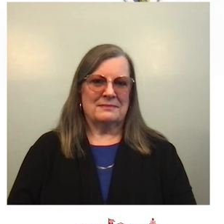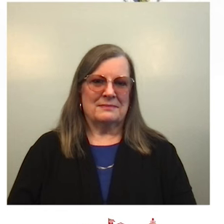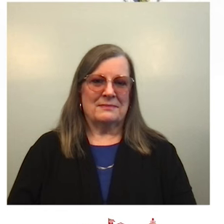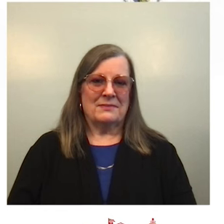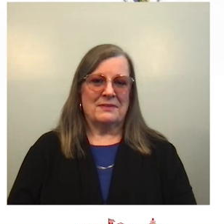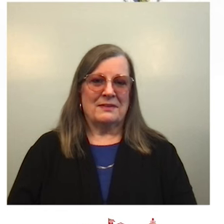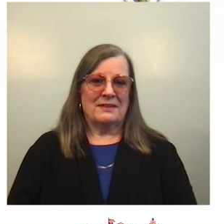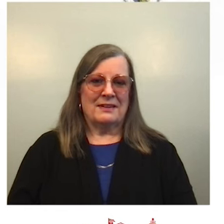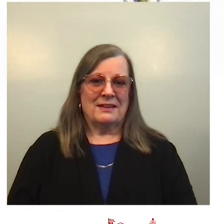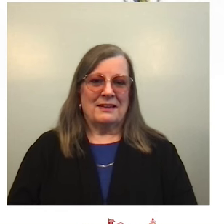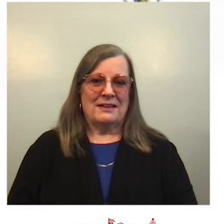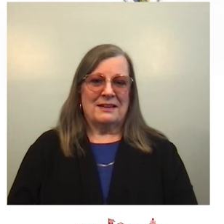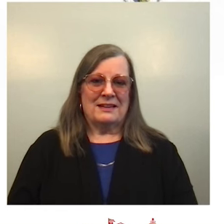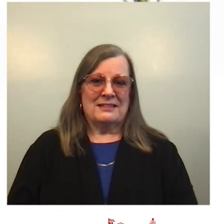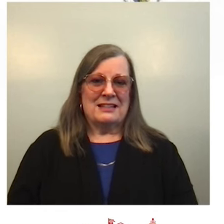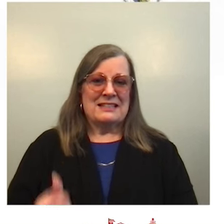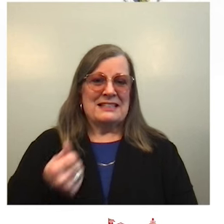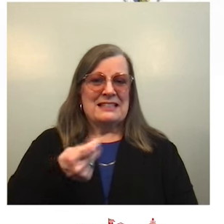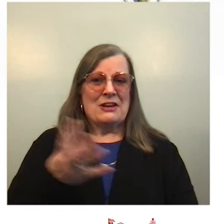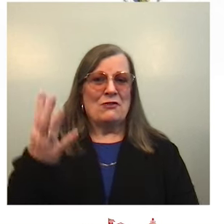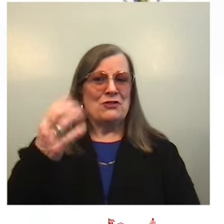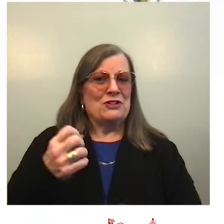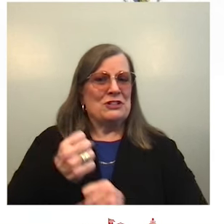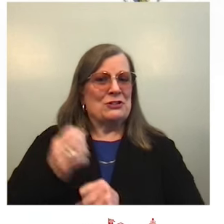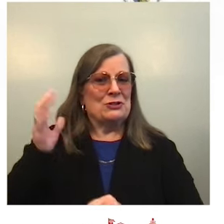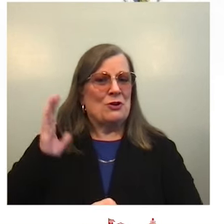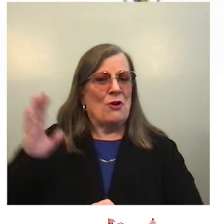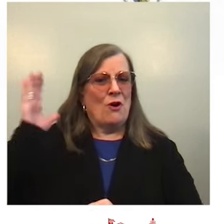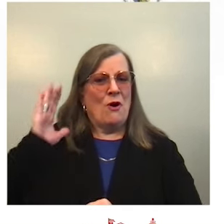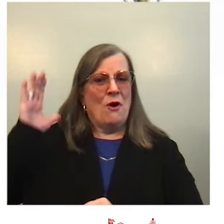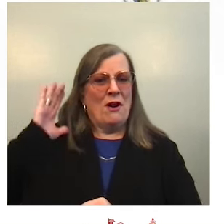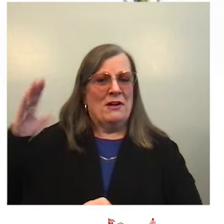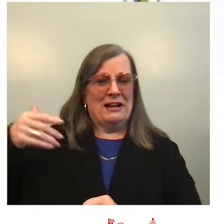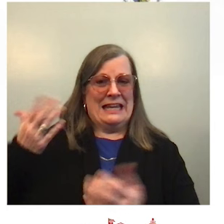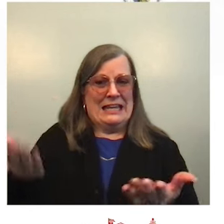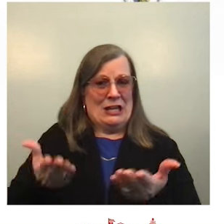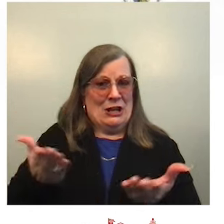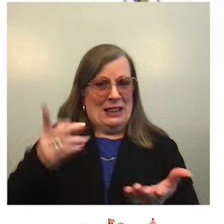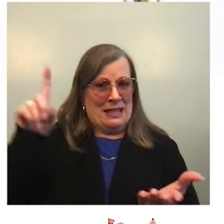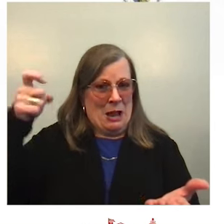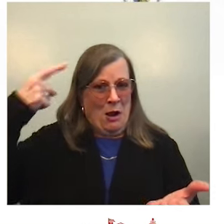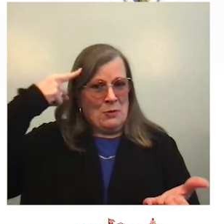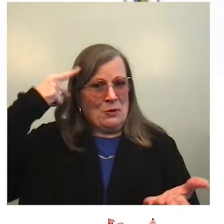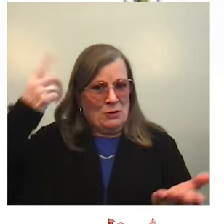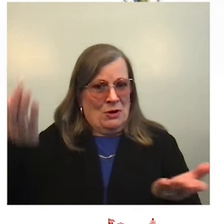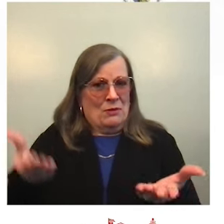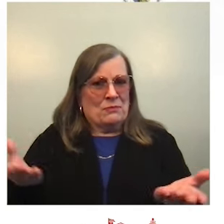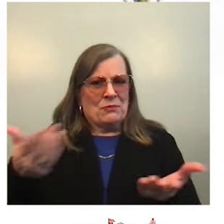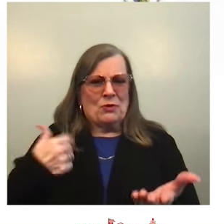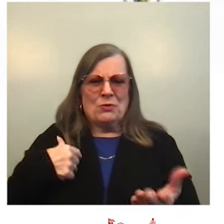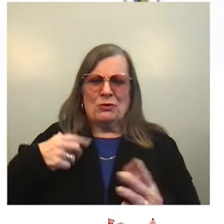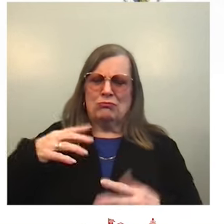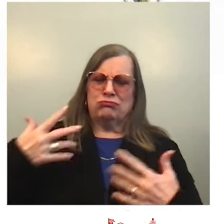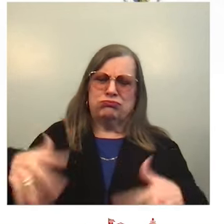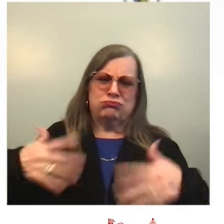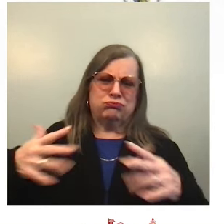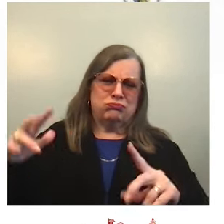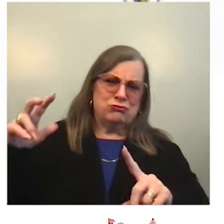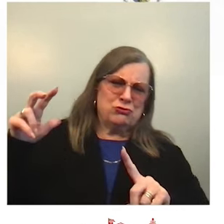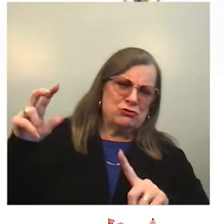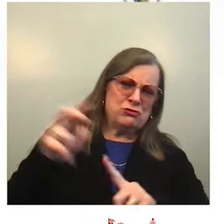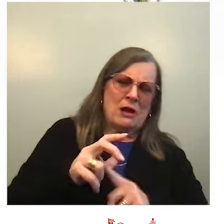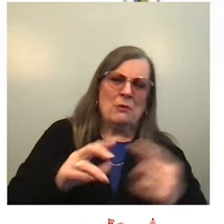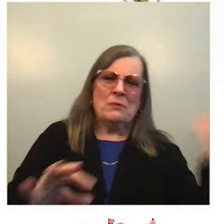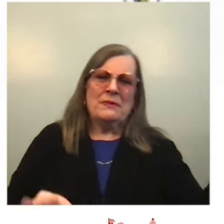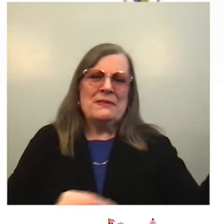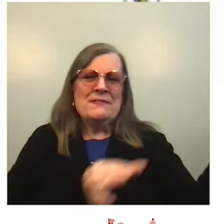So, several years ago, here in our nation's capital, one of the finest violinists in the world, Joshua Barr,